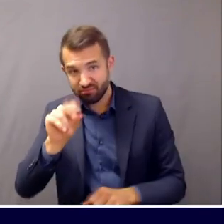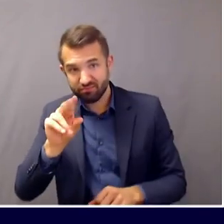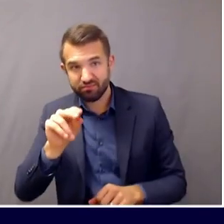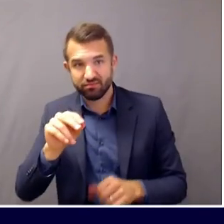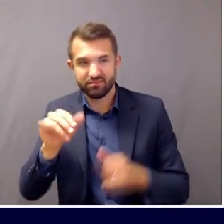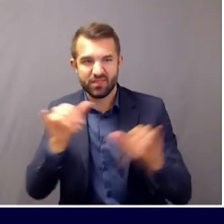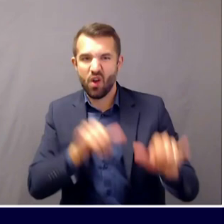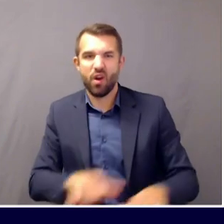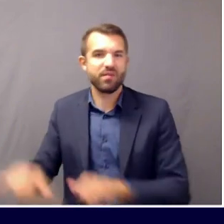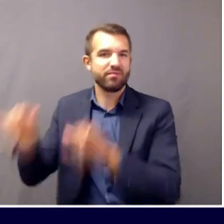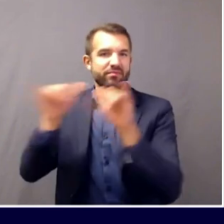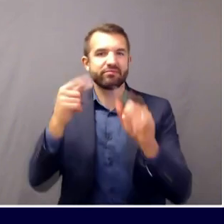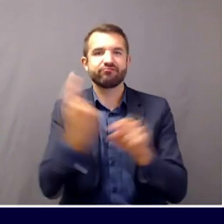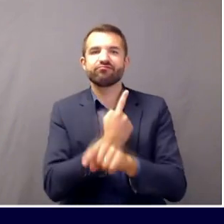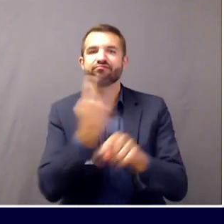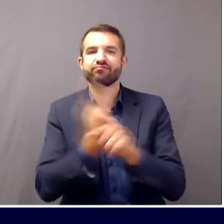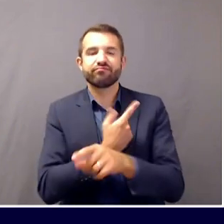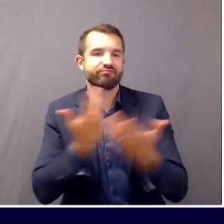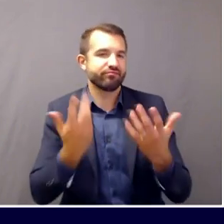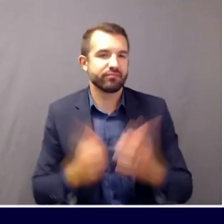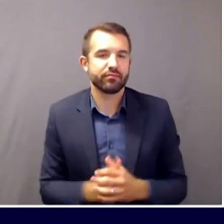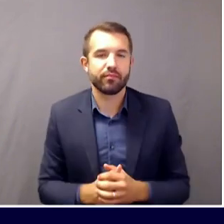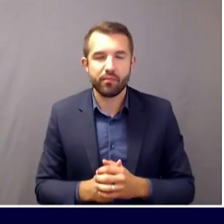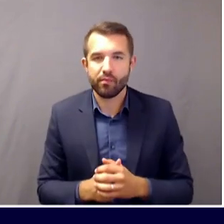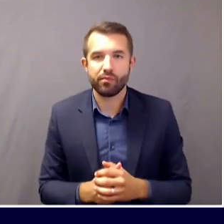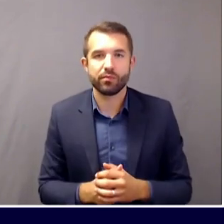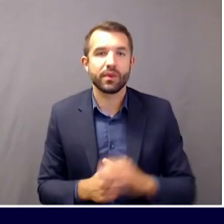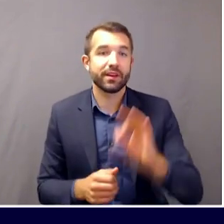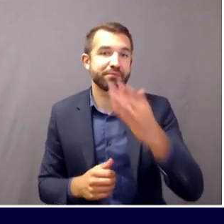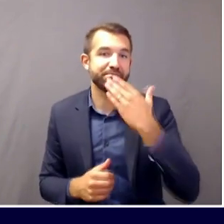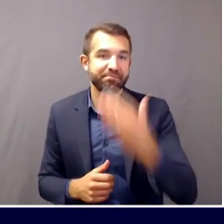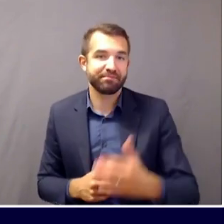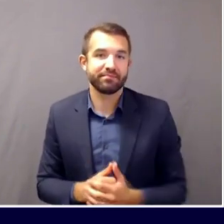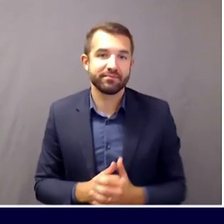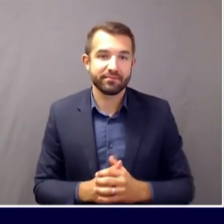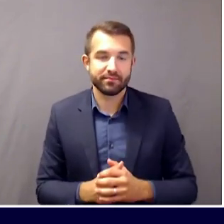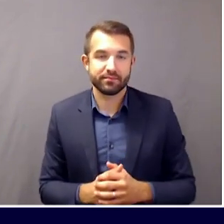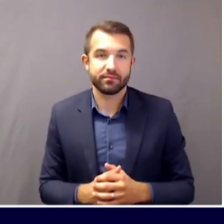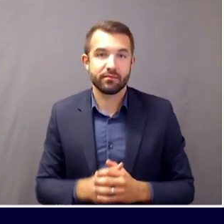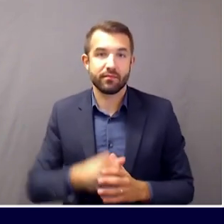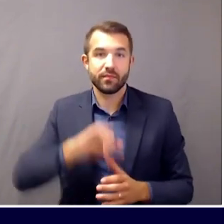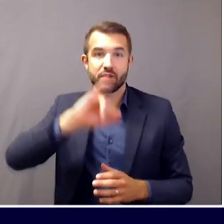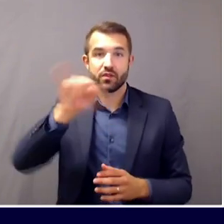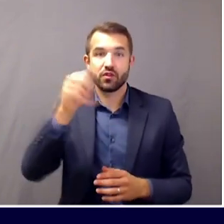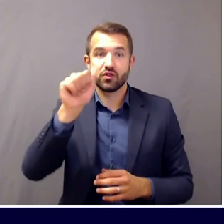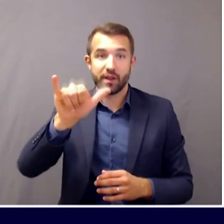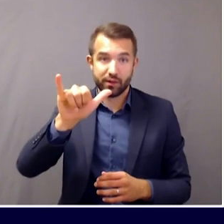Thank you. I'm going to turn next to Jay Mishkin at WGME.